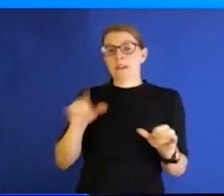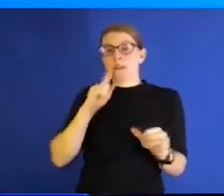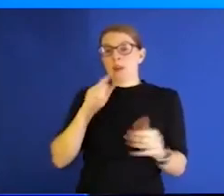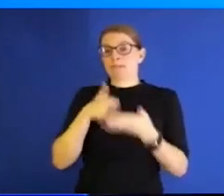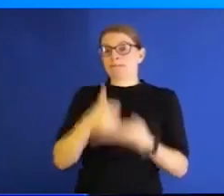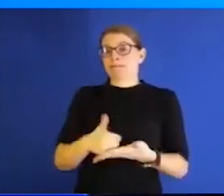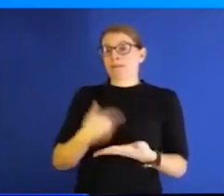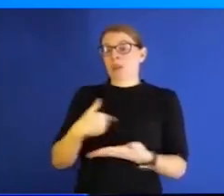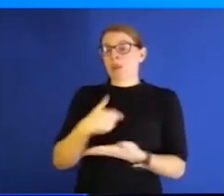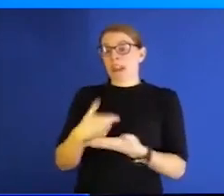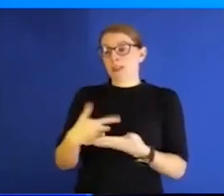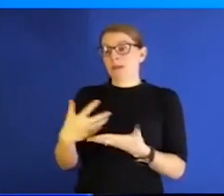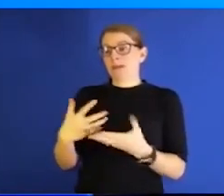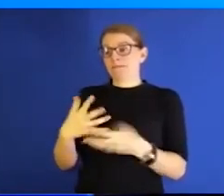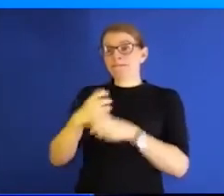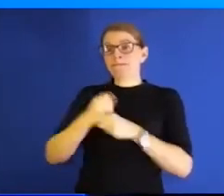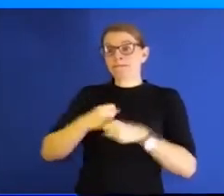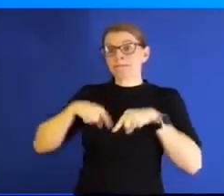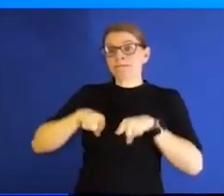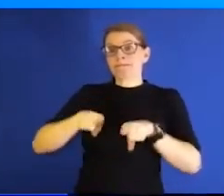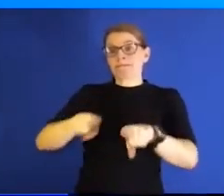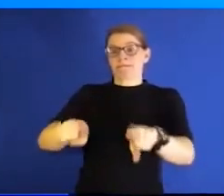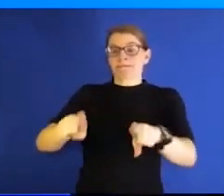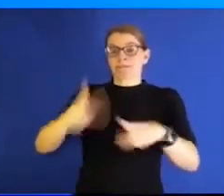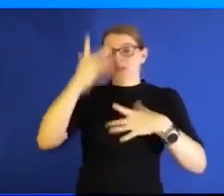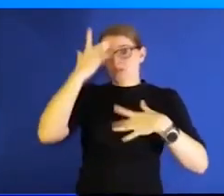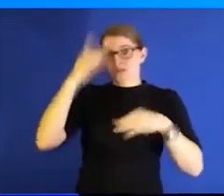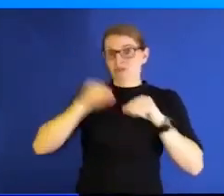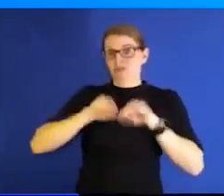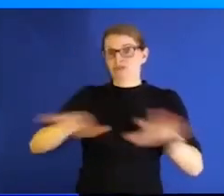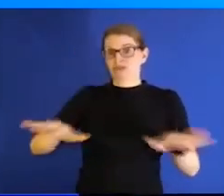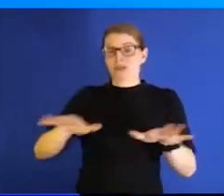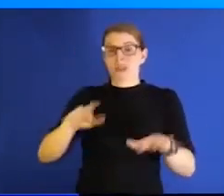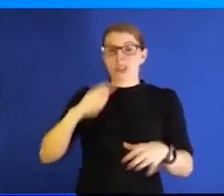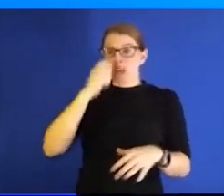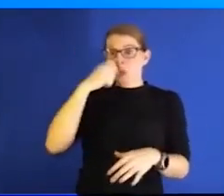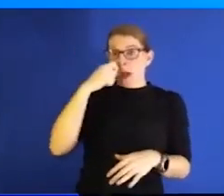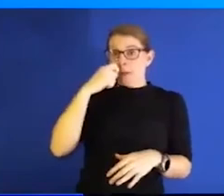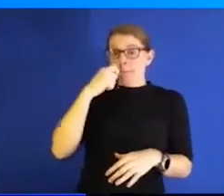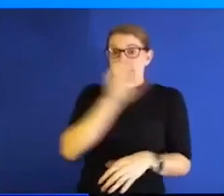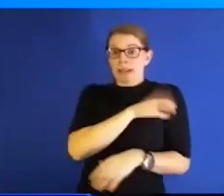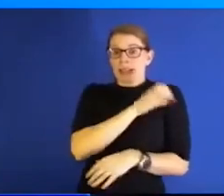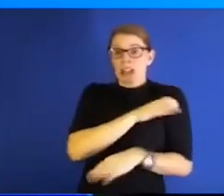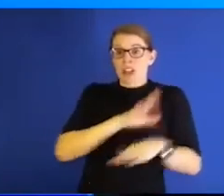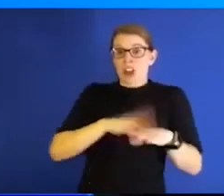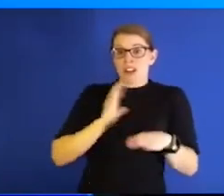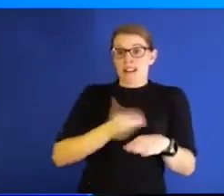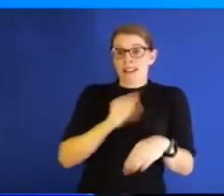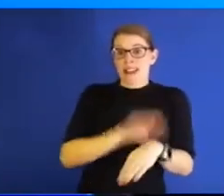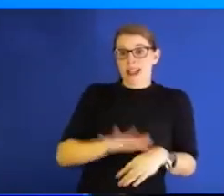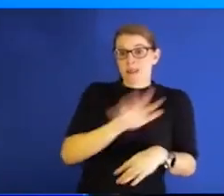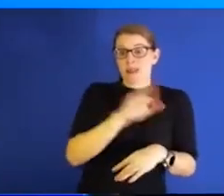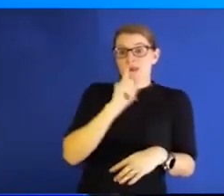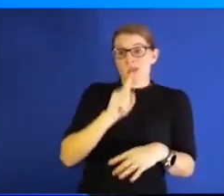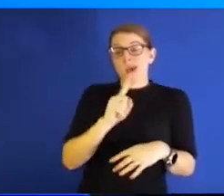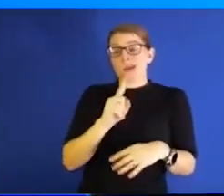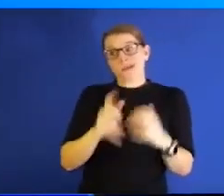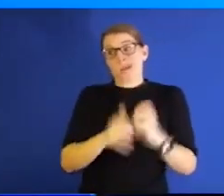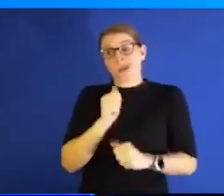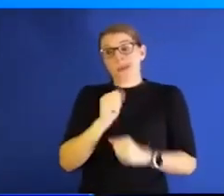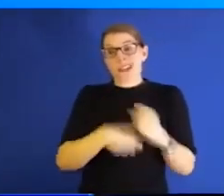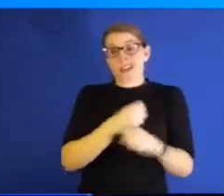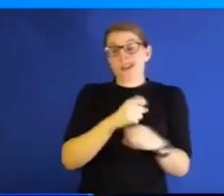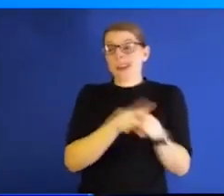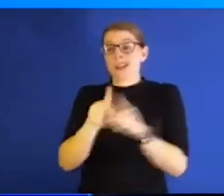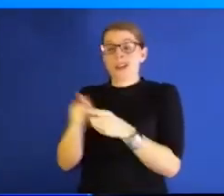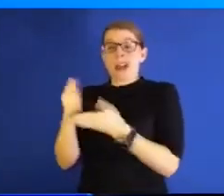through the course of this pandemic. Everything from running a swab clinic on our campus for the better part of a year to helping with advice and